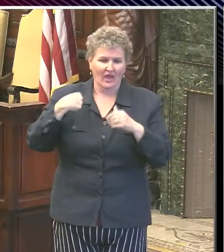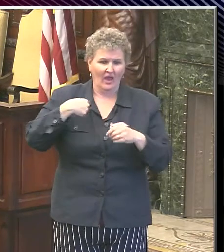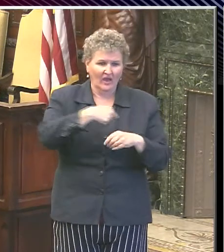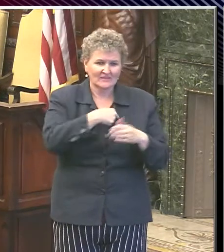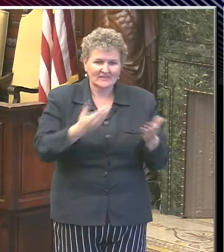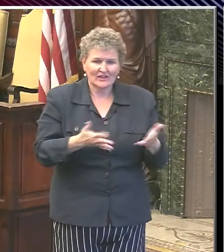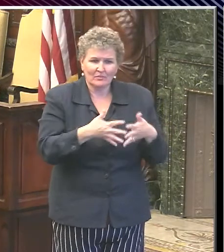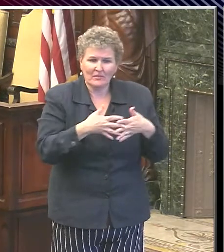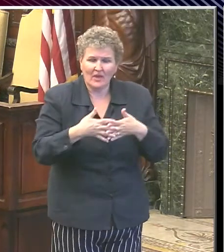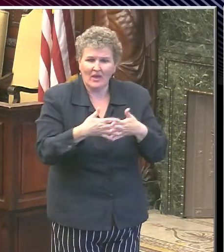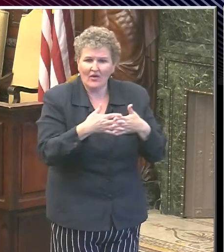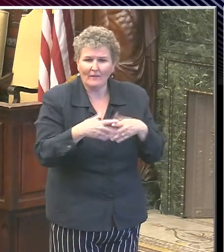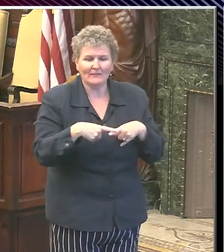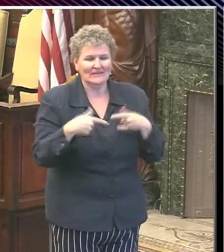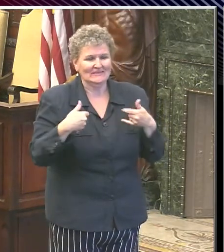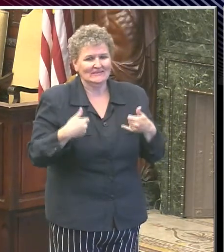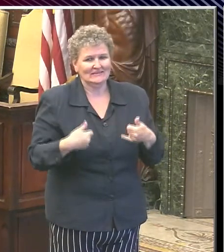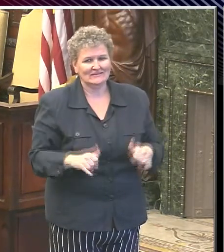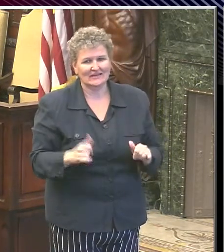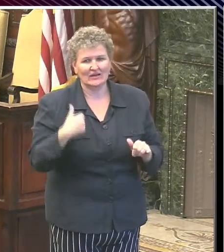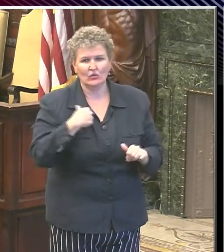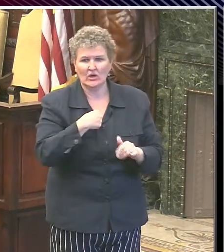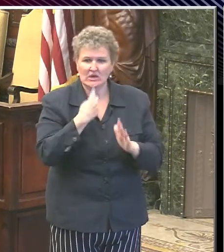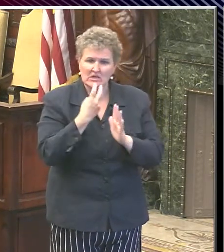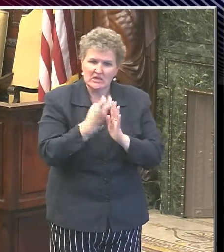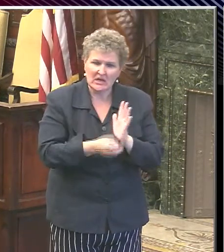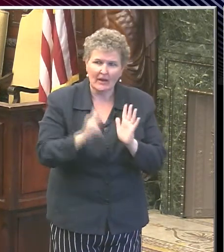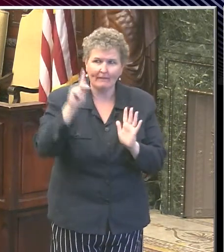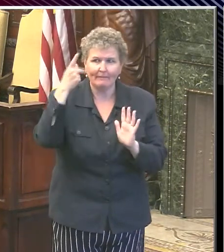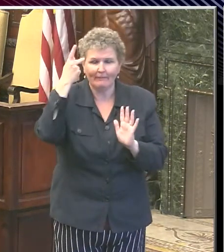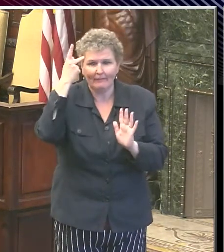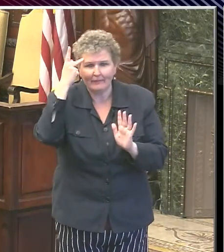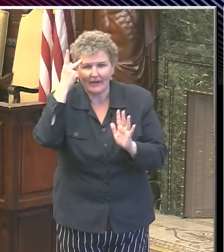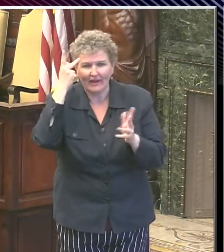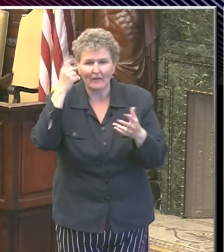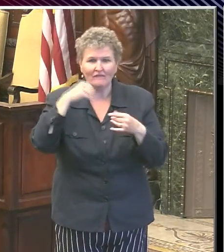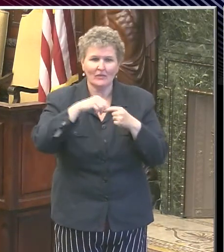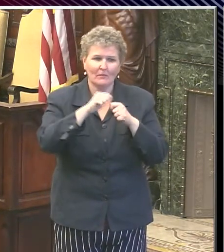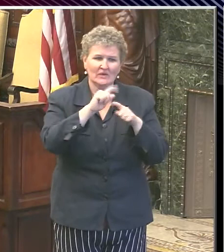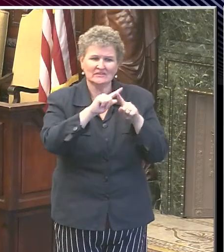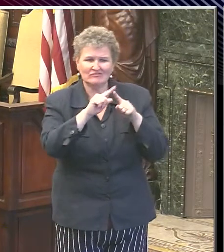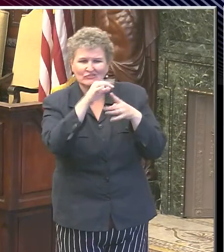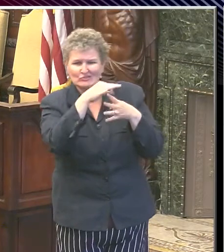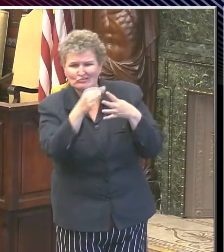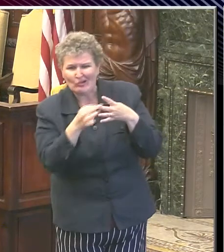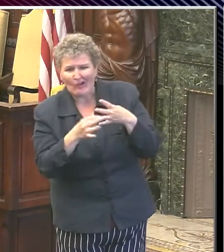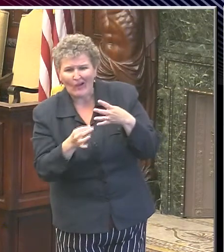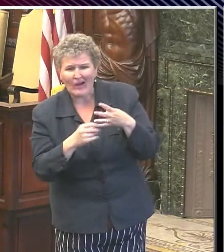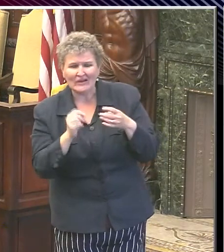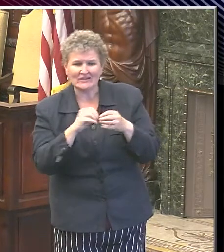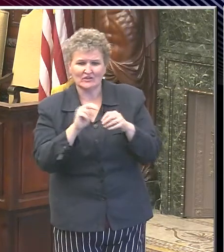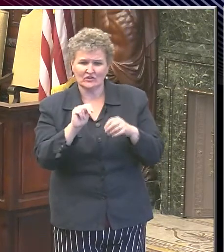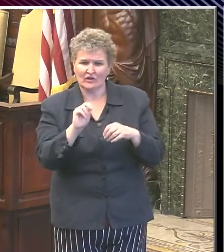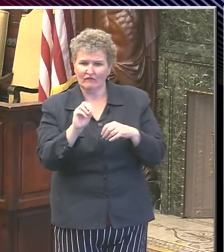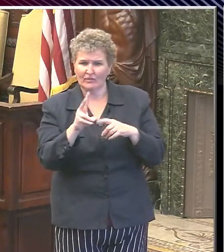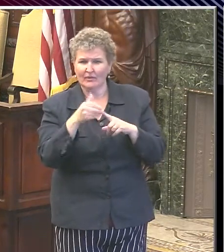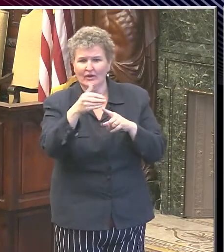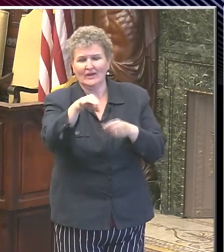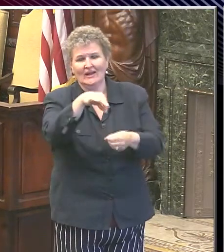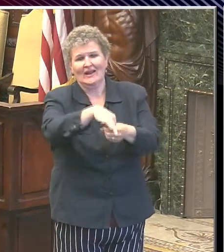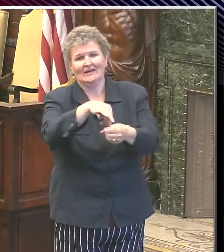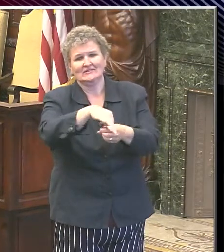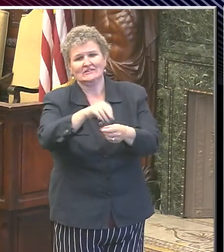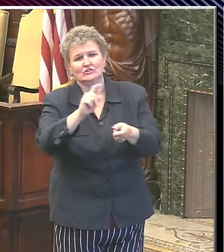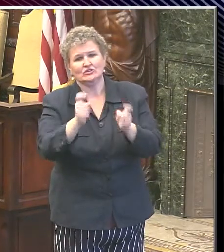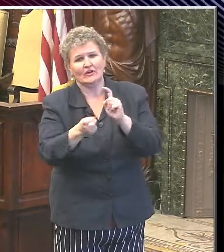I'm not going to get into politics, but that's why I would make the choice that I will make in November to change these things for the better.